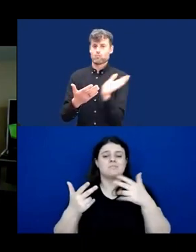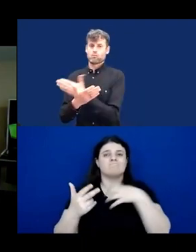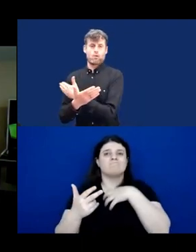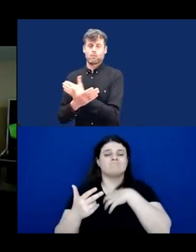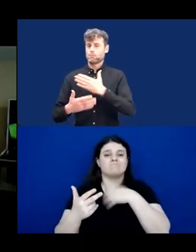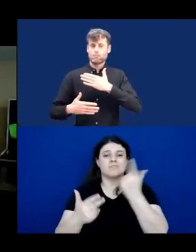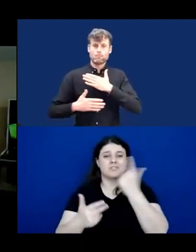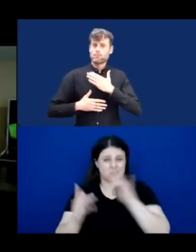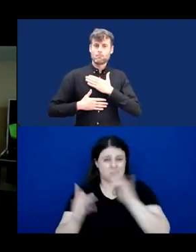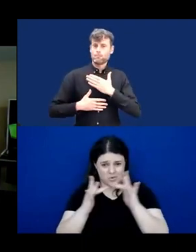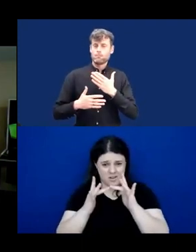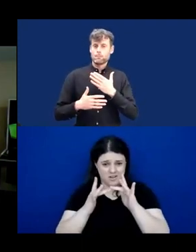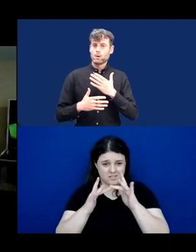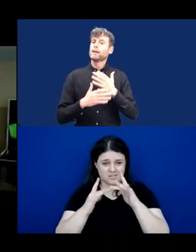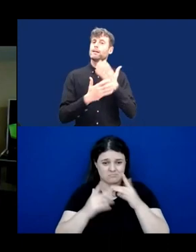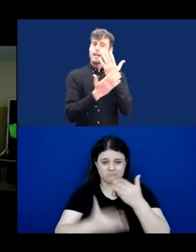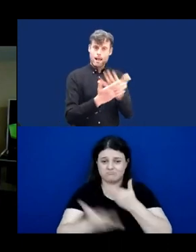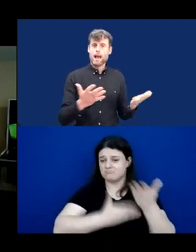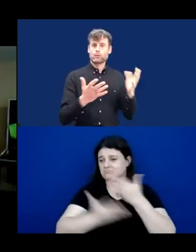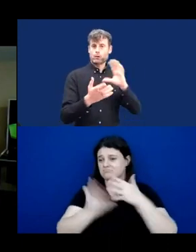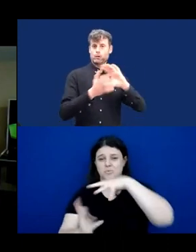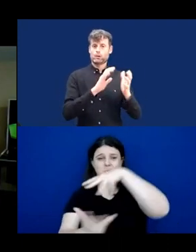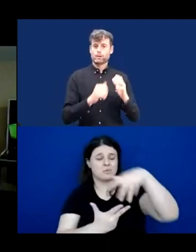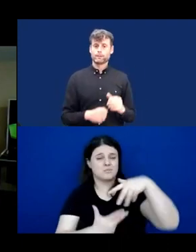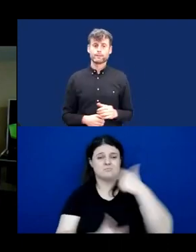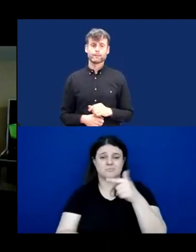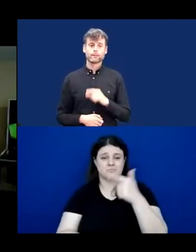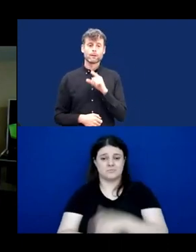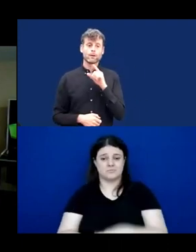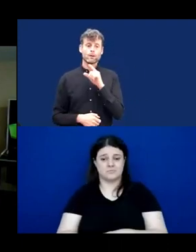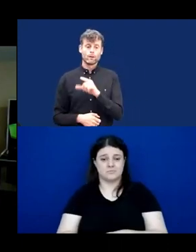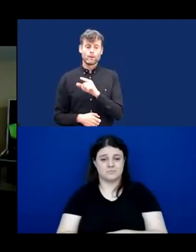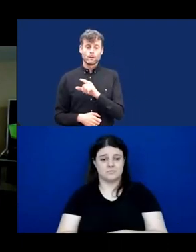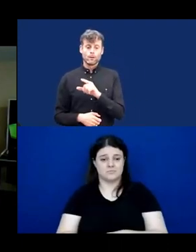with our world and with one another. Yeah, have a couple of minutes left.